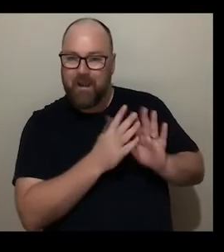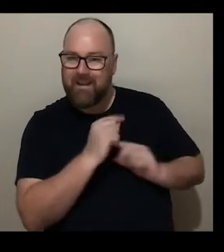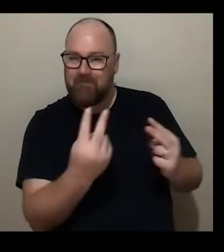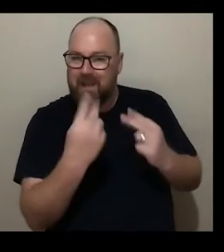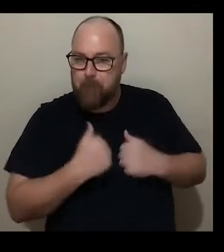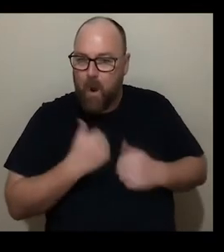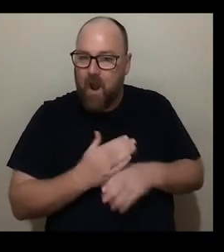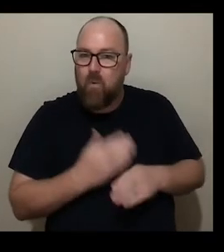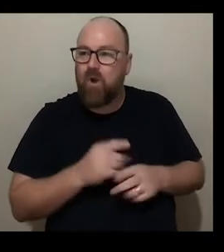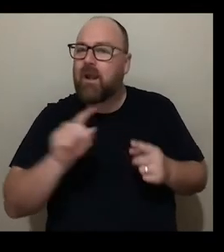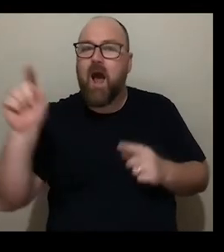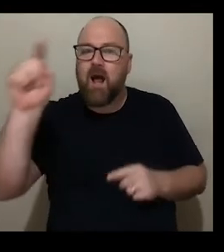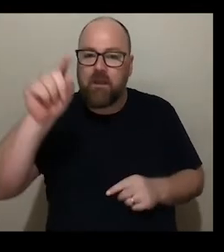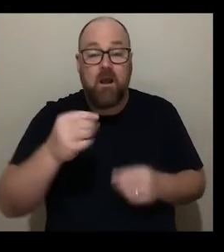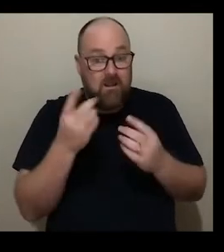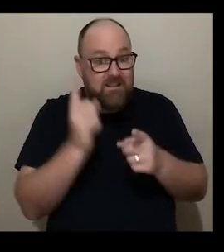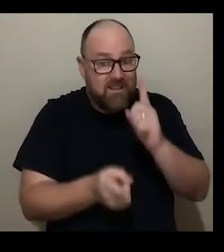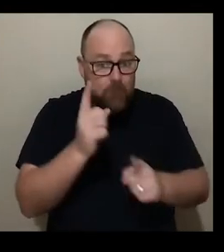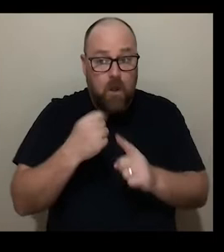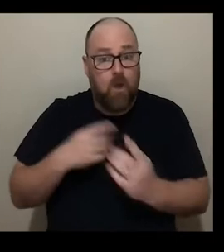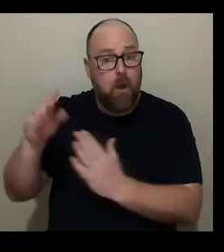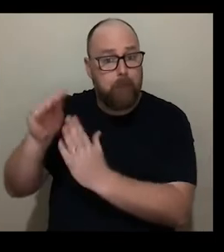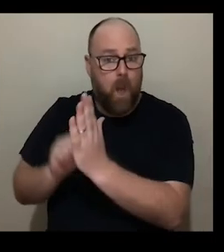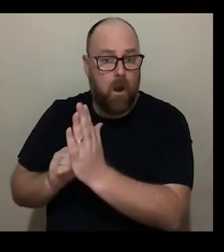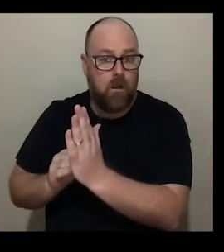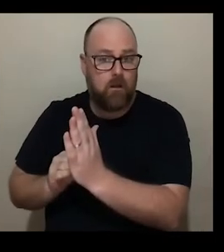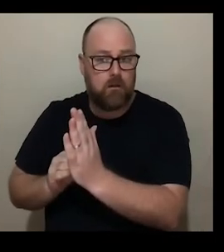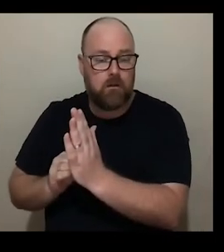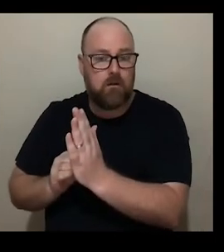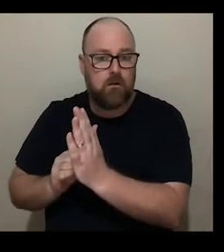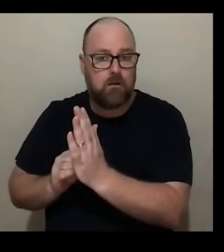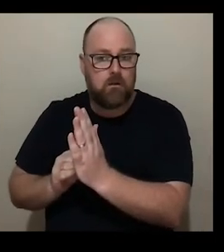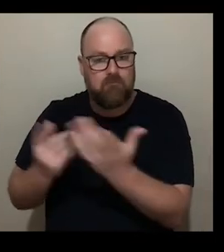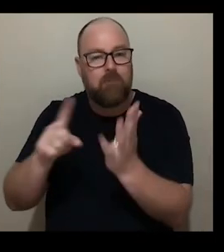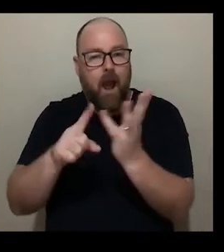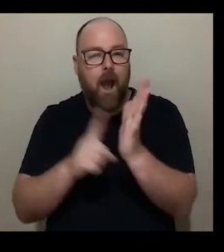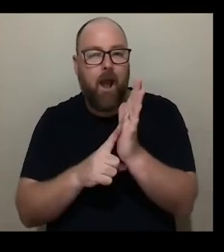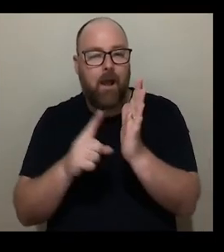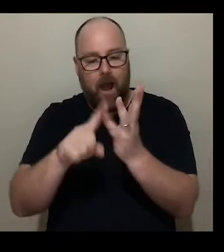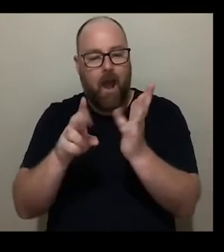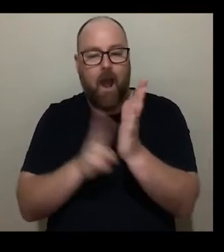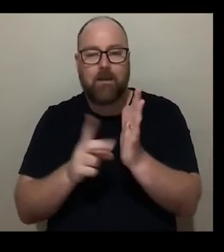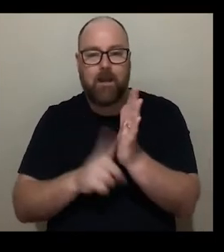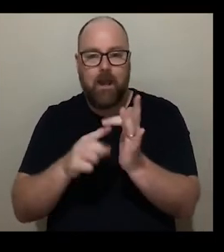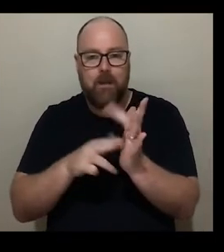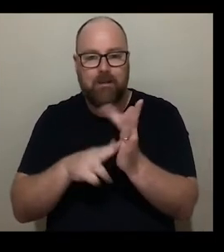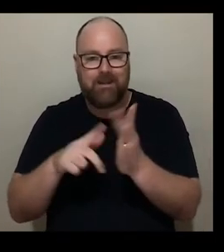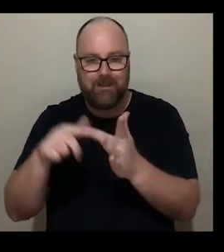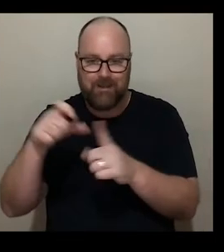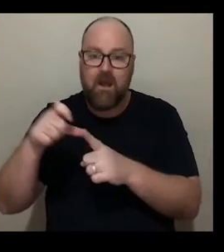sometimes they are things I've applied for I applied for unlimited you know it's a competitive process and these processes are very very competitive